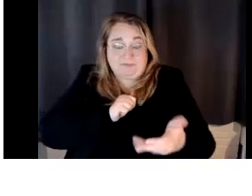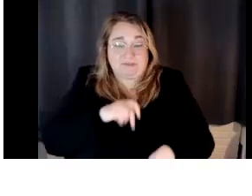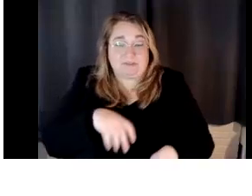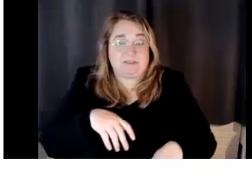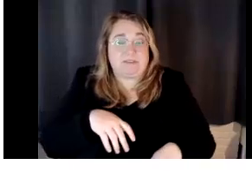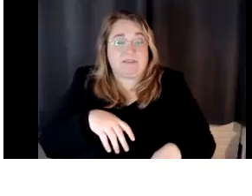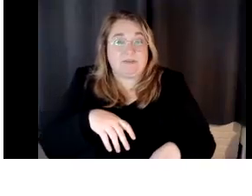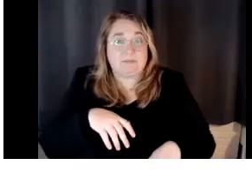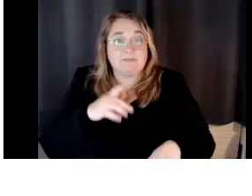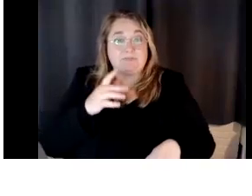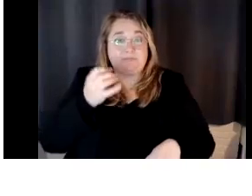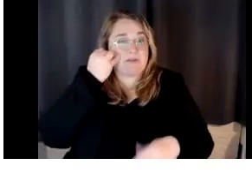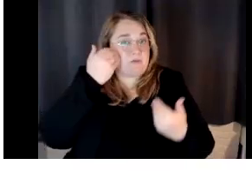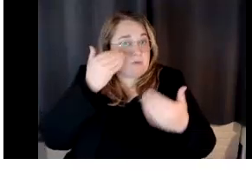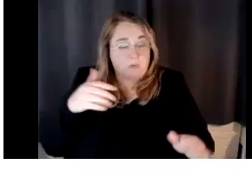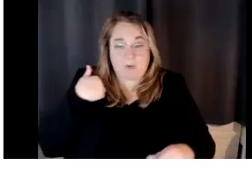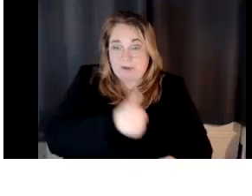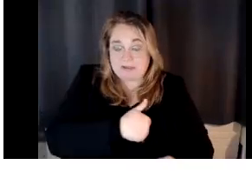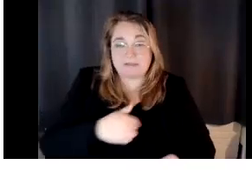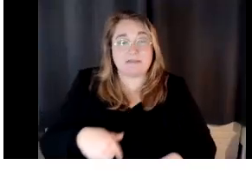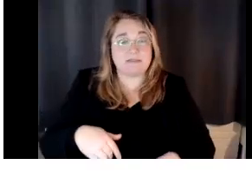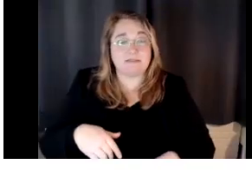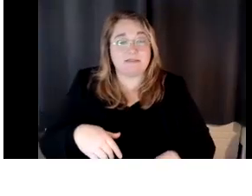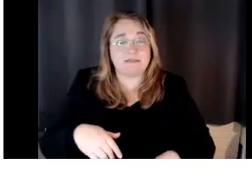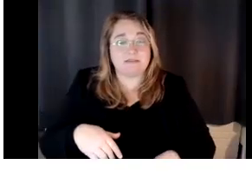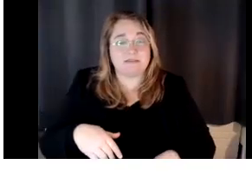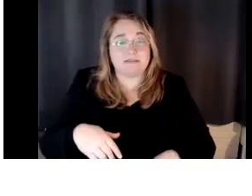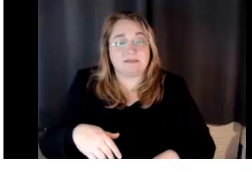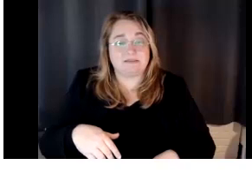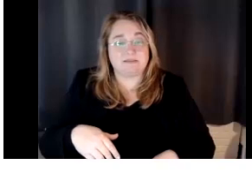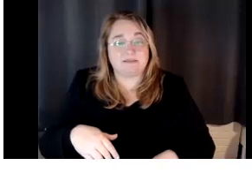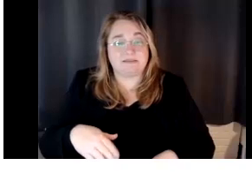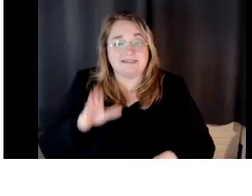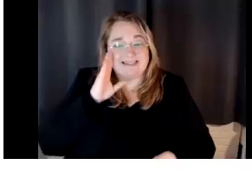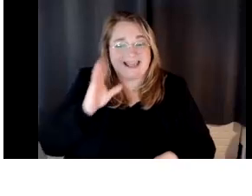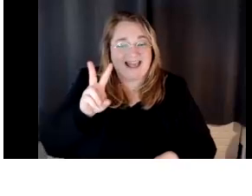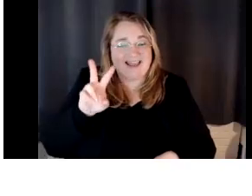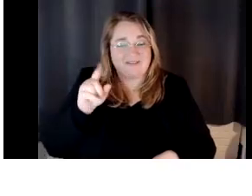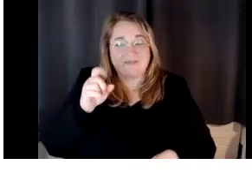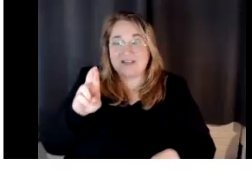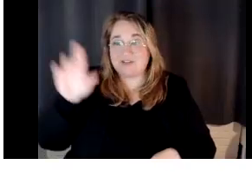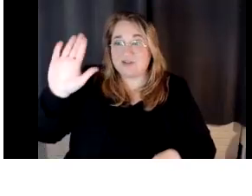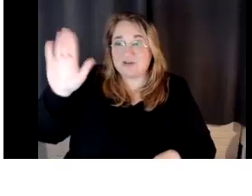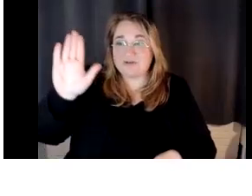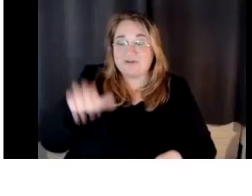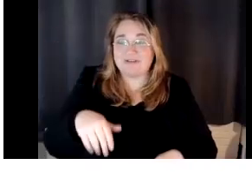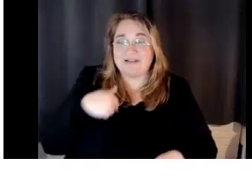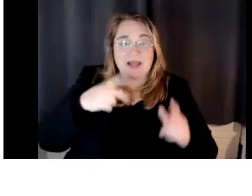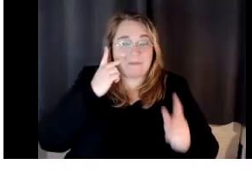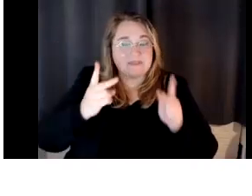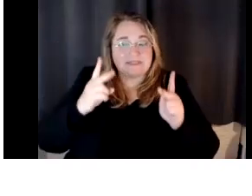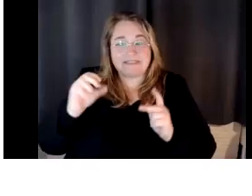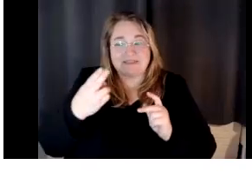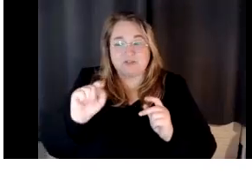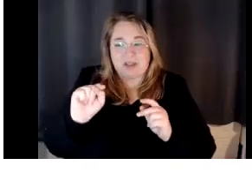know us, um, I'm seeing, I'm seeing people in the chat that I